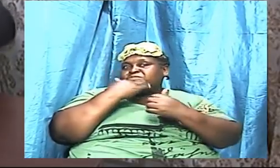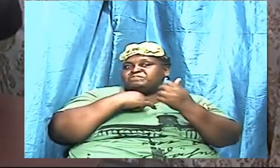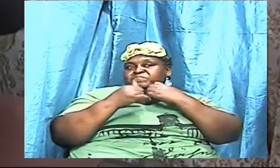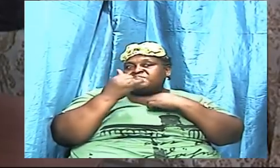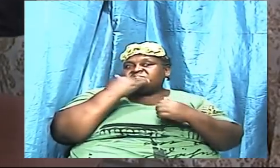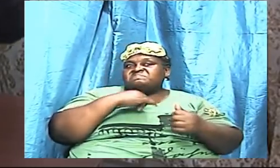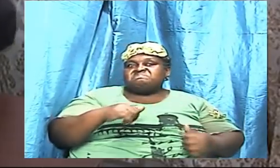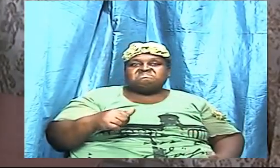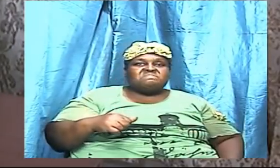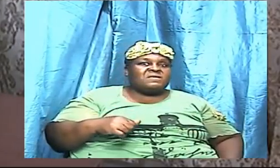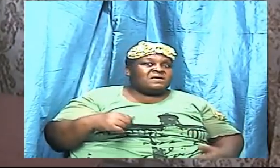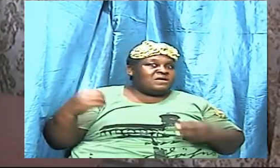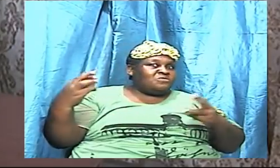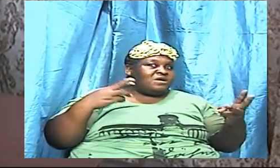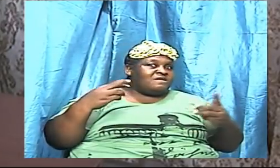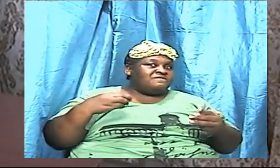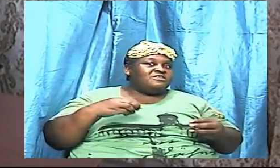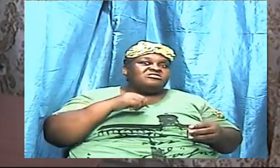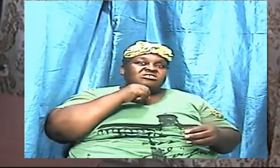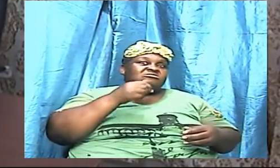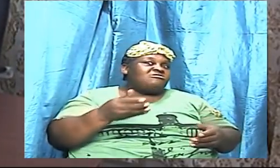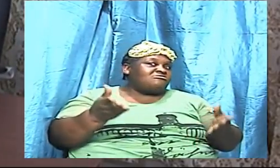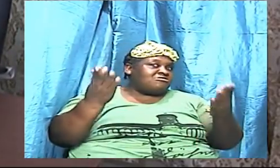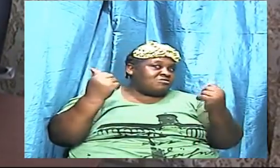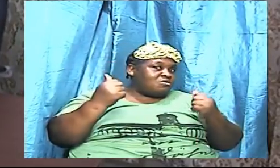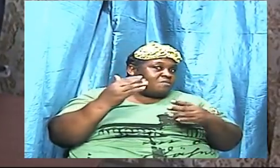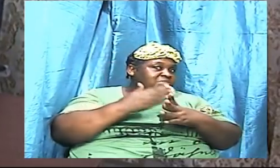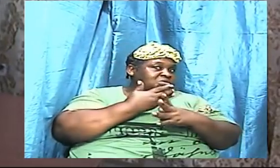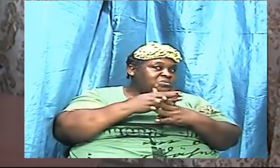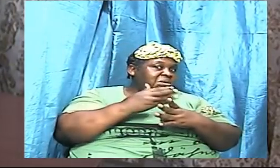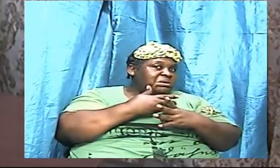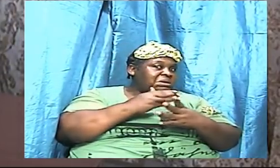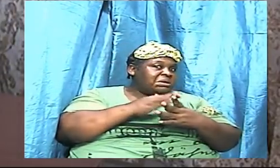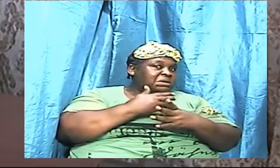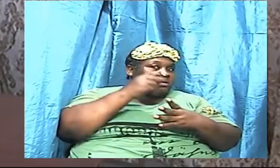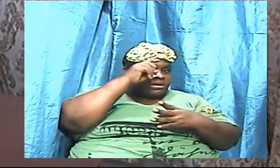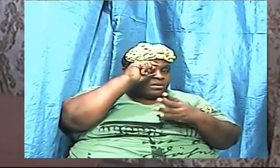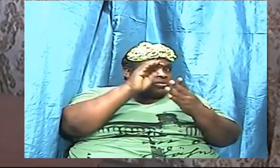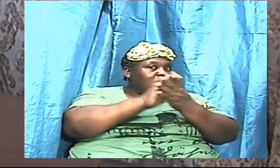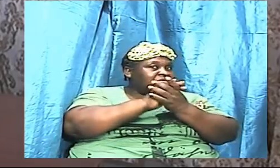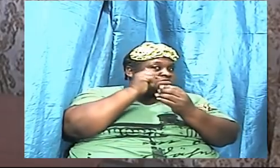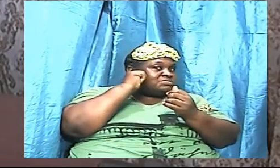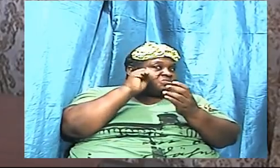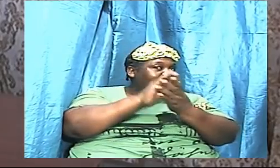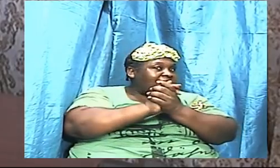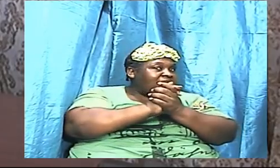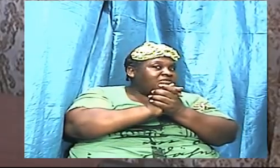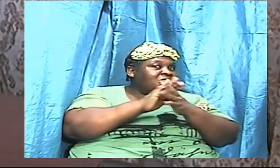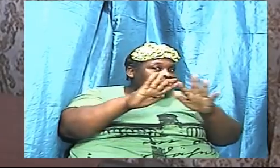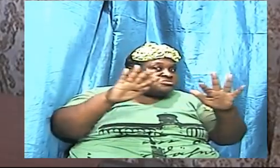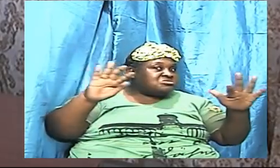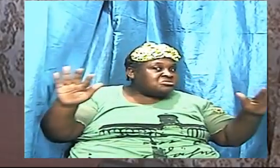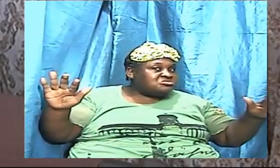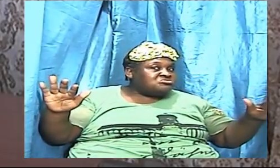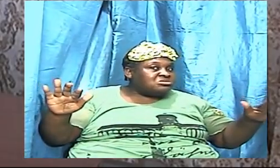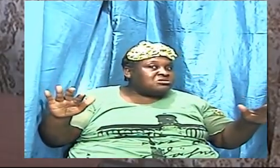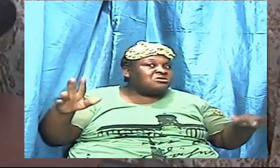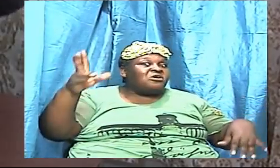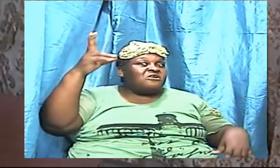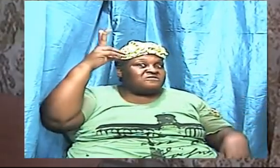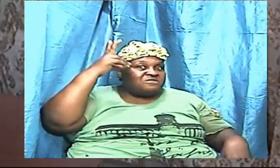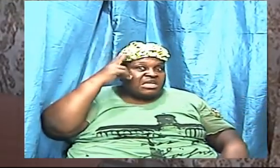wife you make a sad mistake he is going to attempt to cause distortion of facts